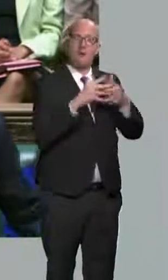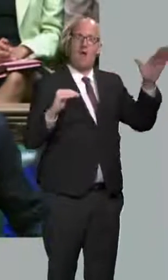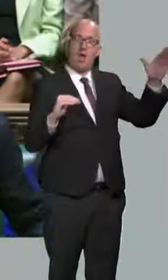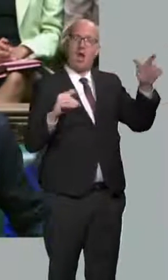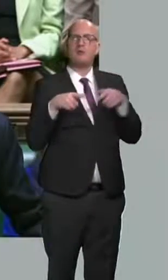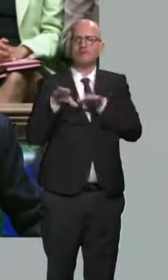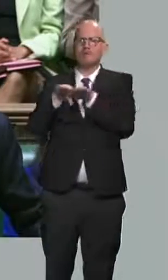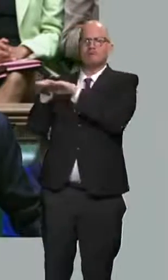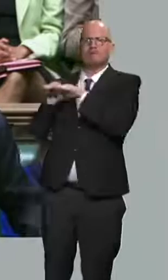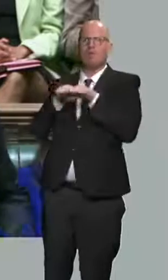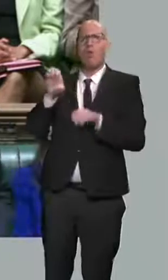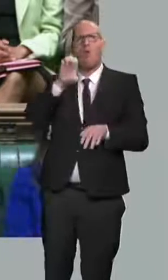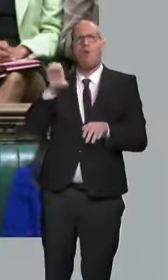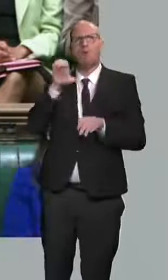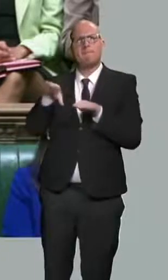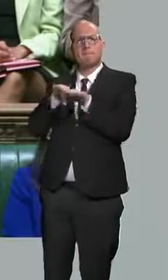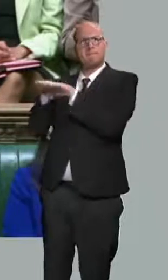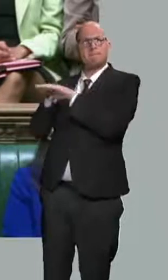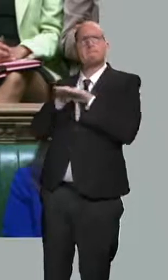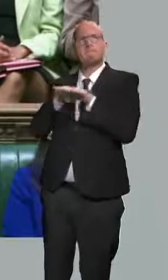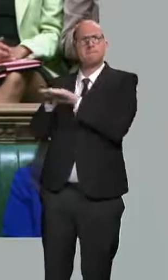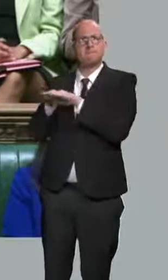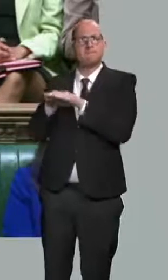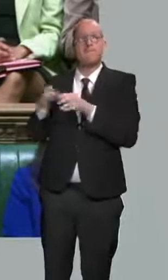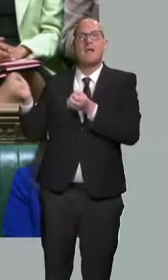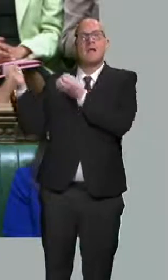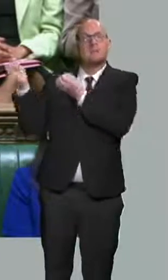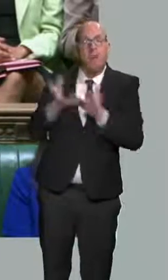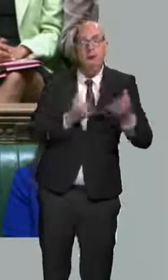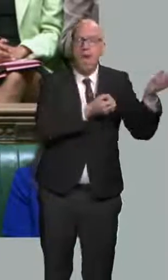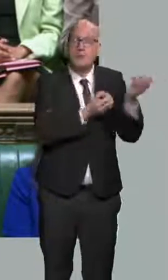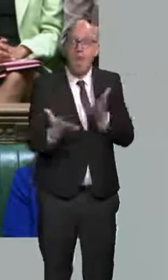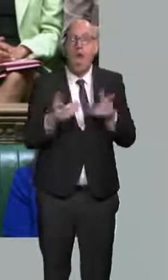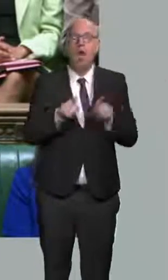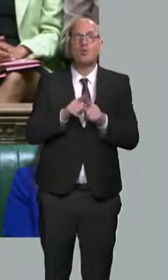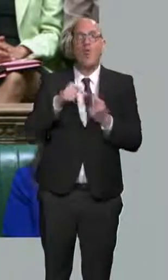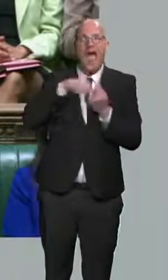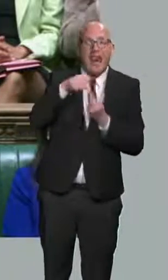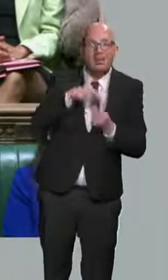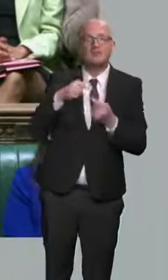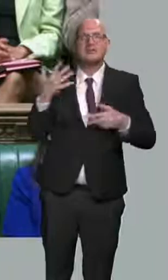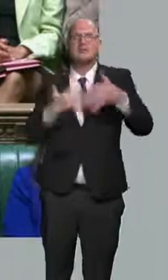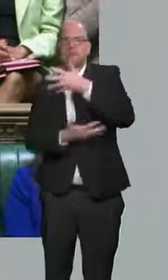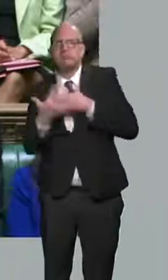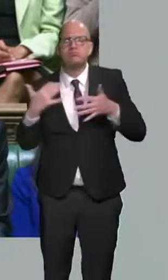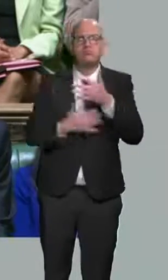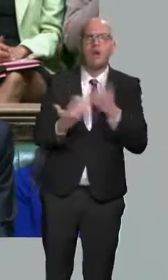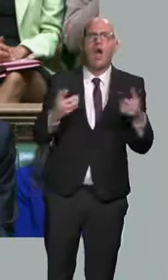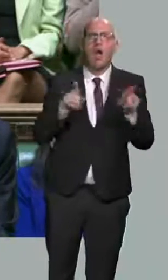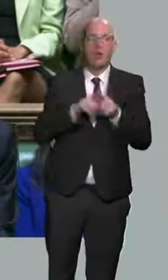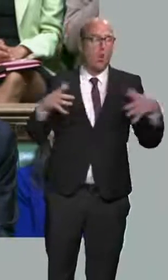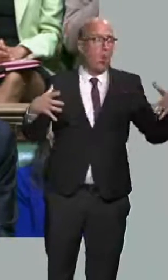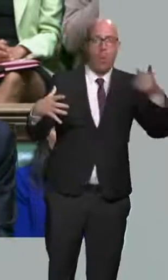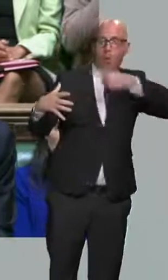area. Disruptions to global supply chains and energy markets combined with the economic response to Putin's